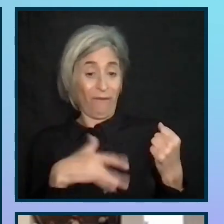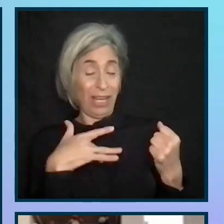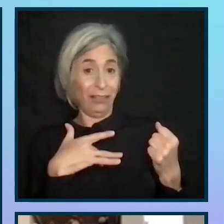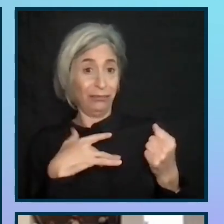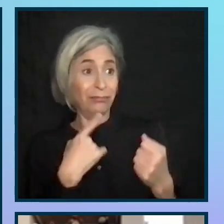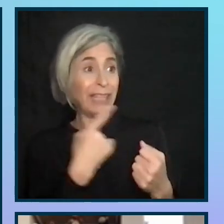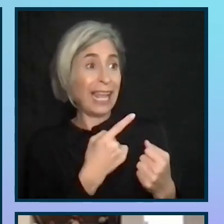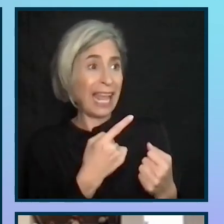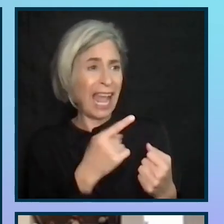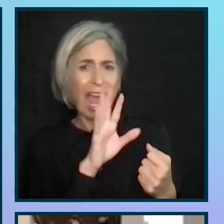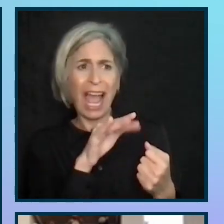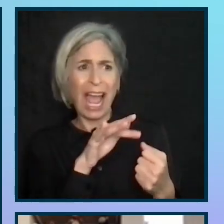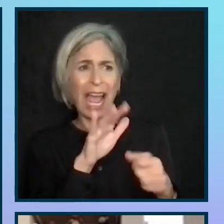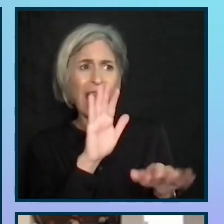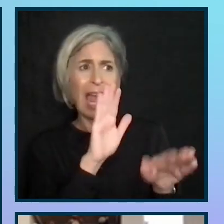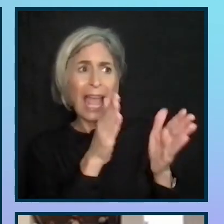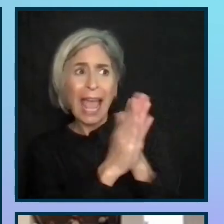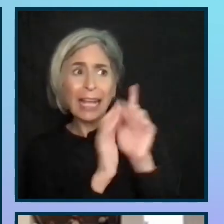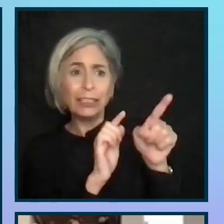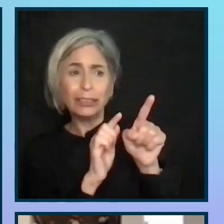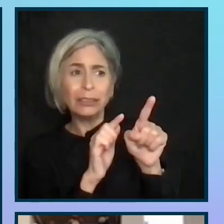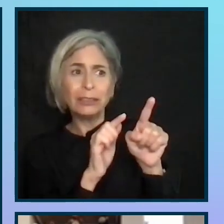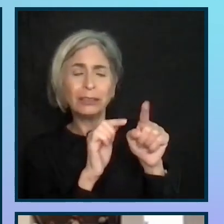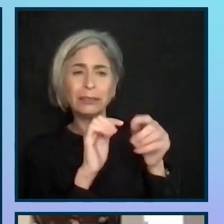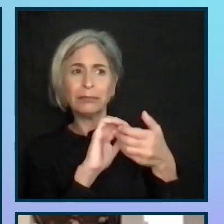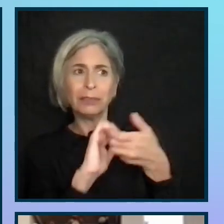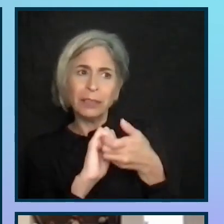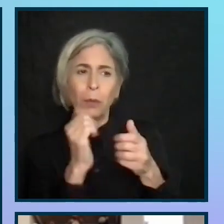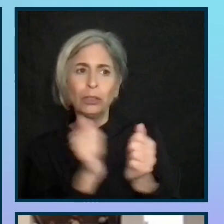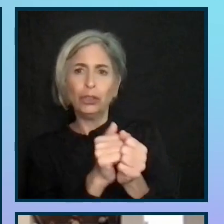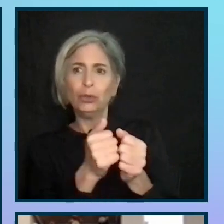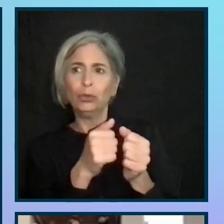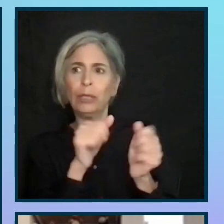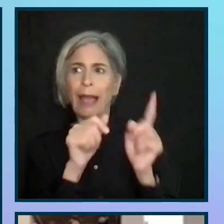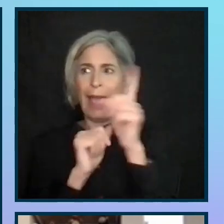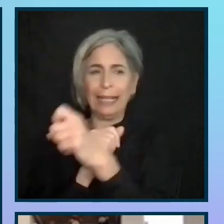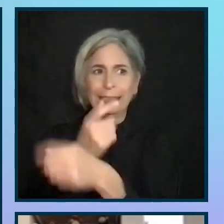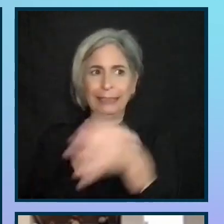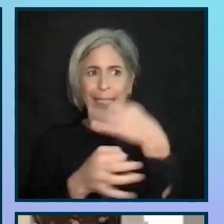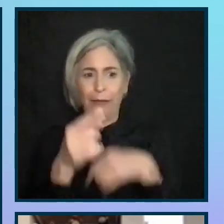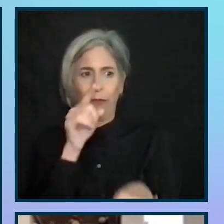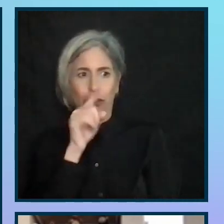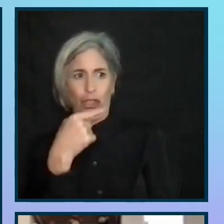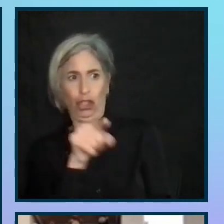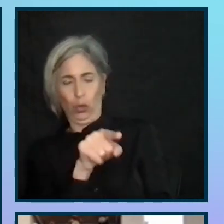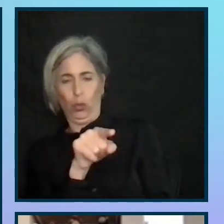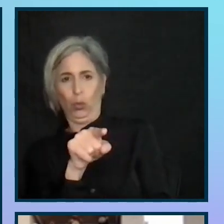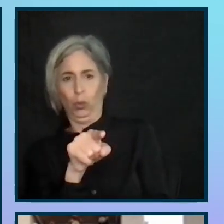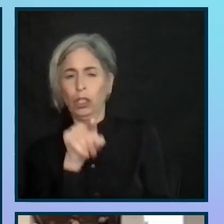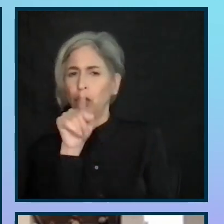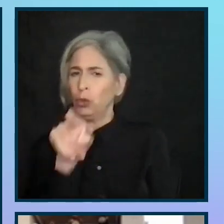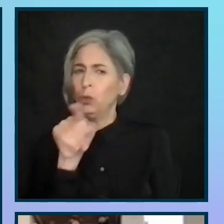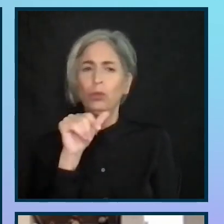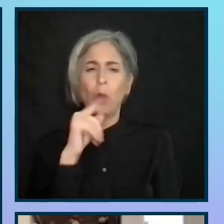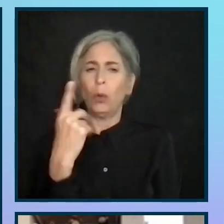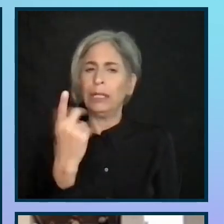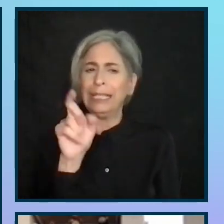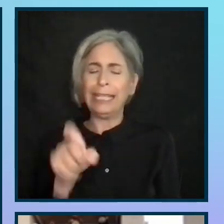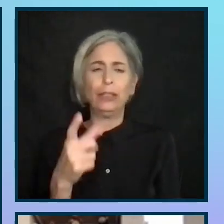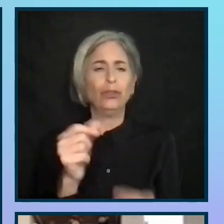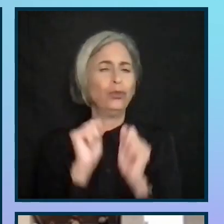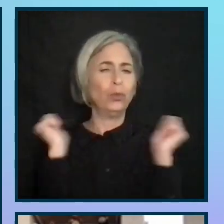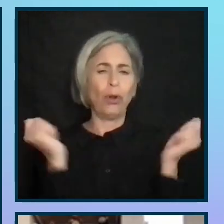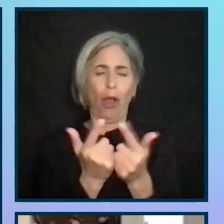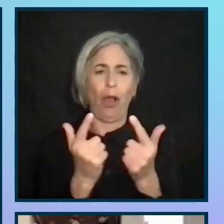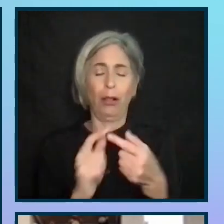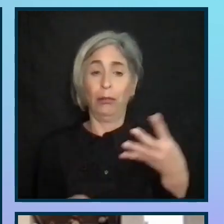tag in a colleague who is better at that to work with you. You don't have to be all these things to everyone. Fourth,